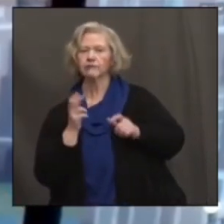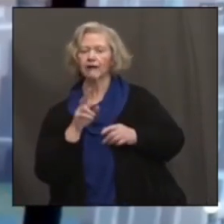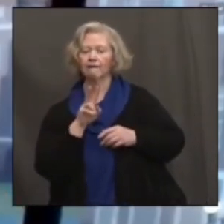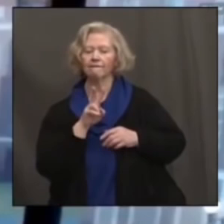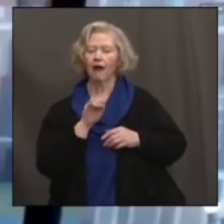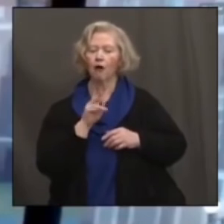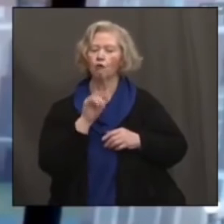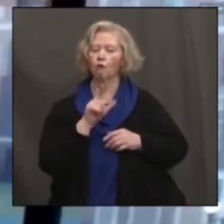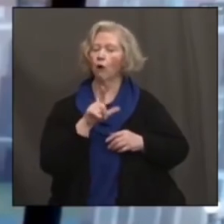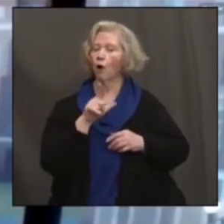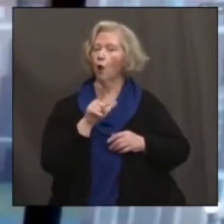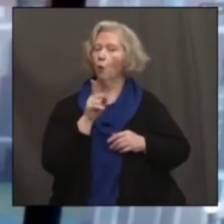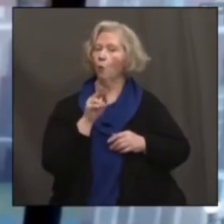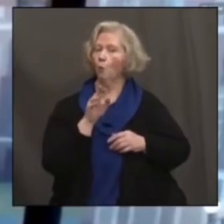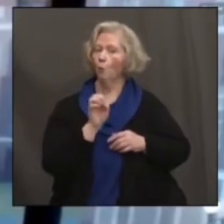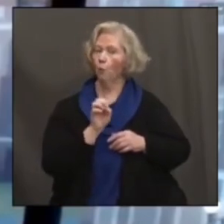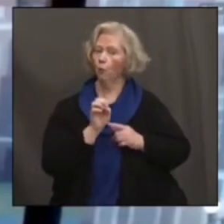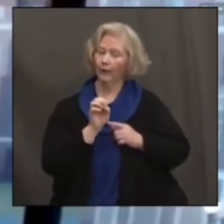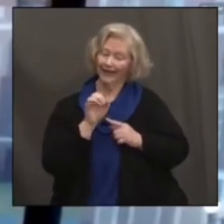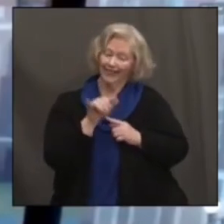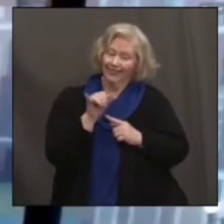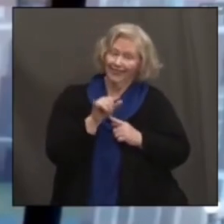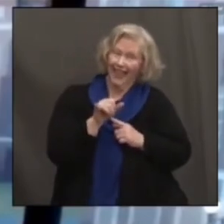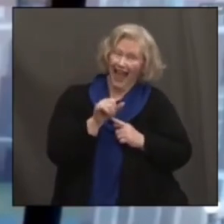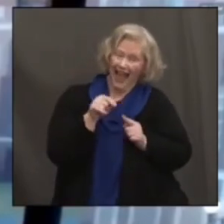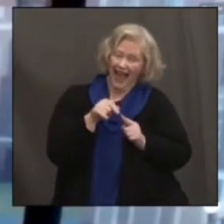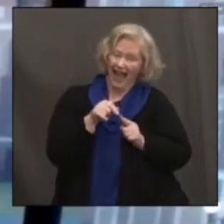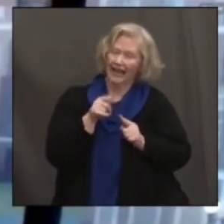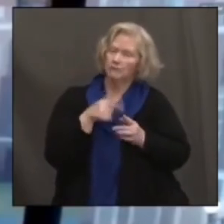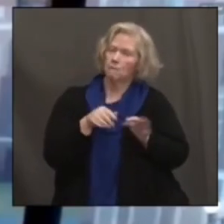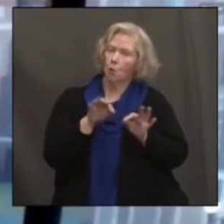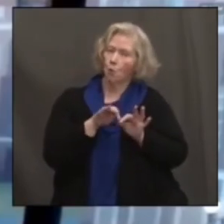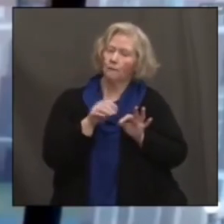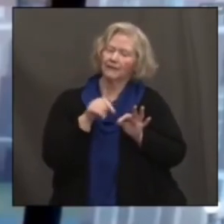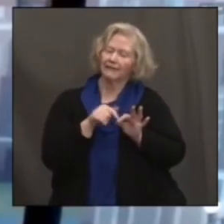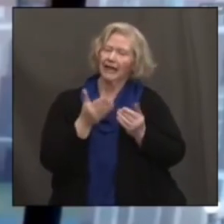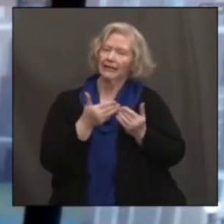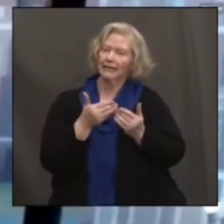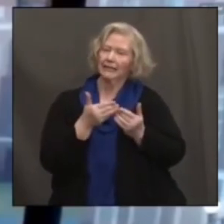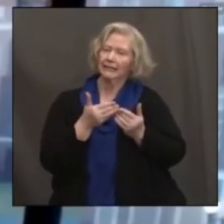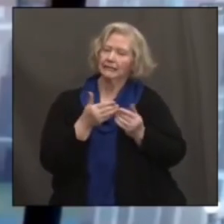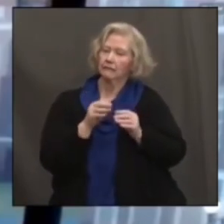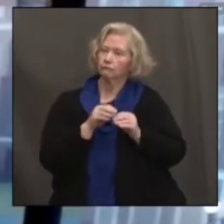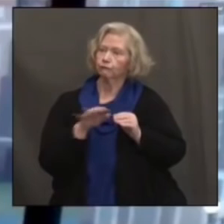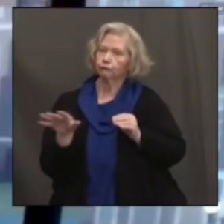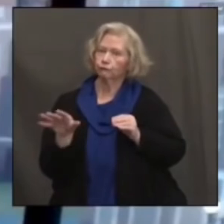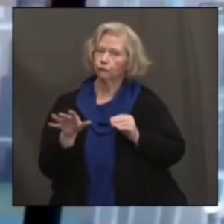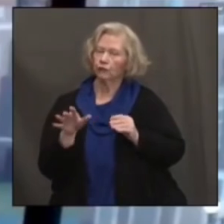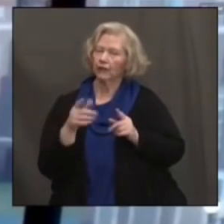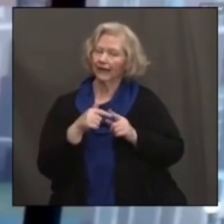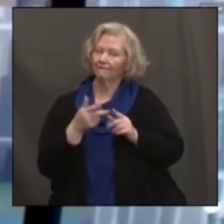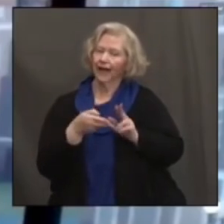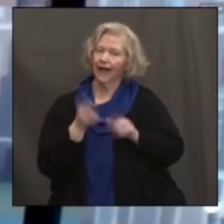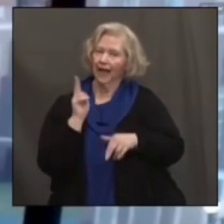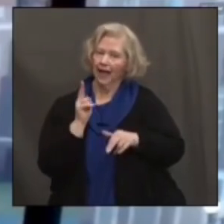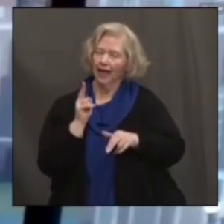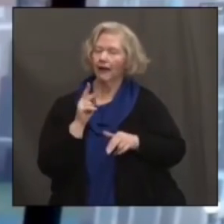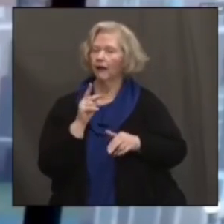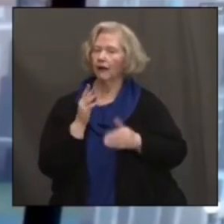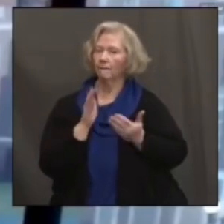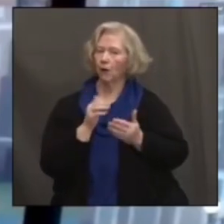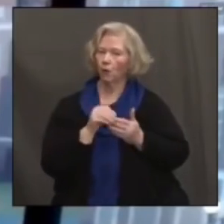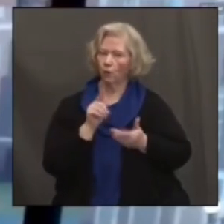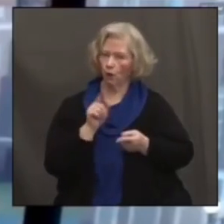important because that's what's needed to kind of transmit from one to another. And I think there's actually quite a bit of new evidence